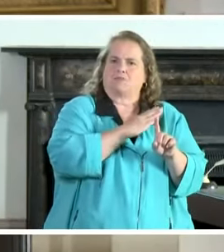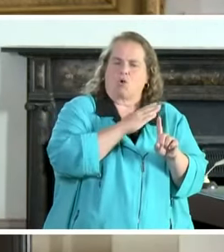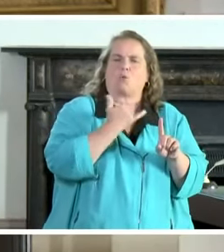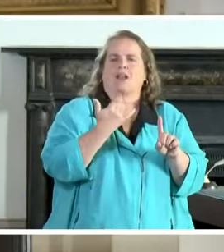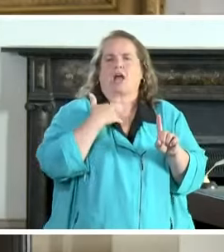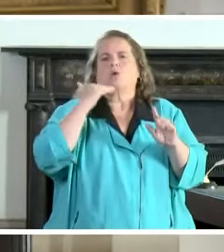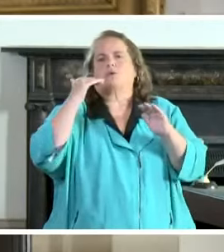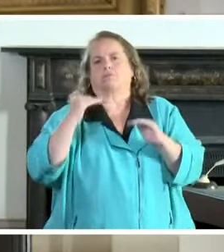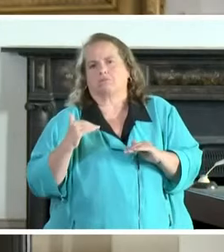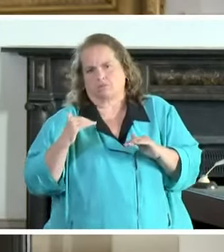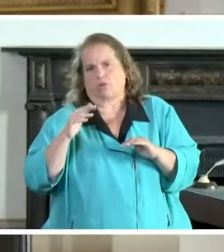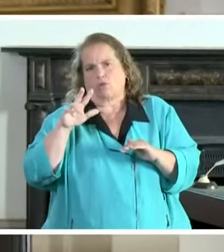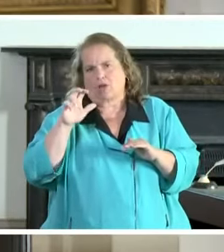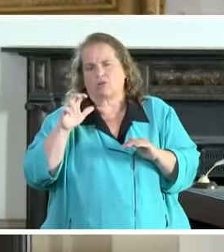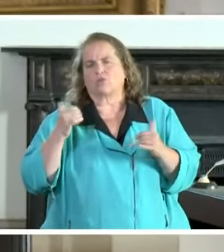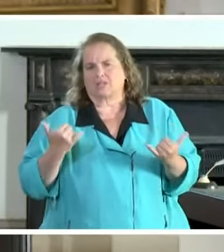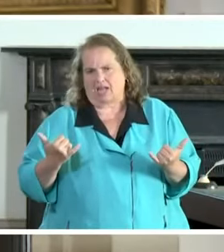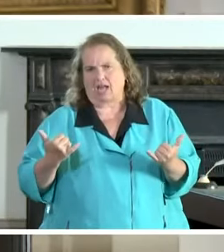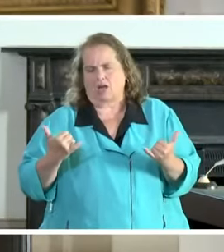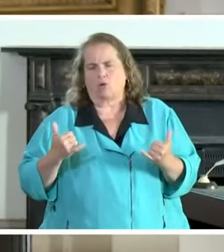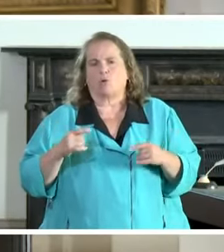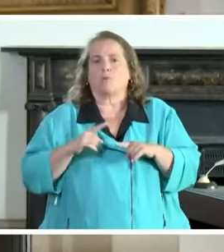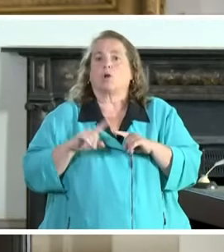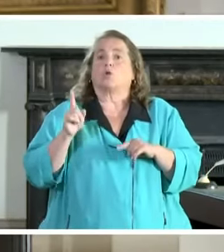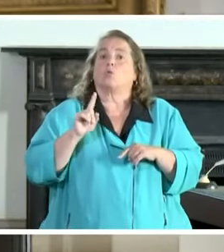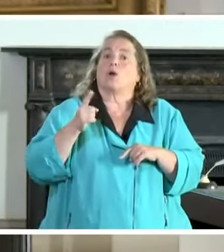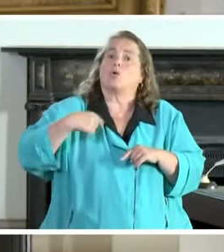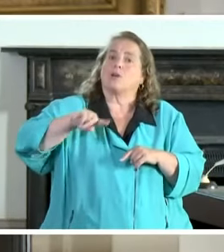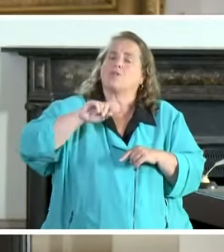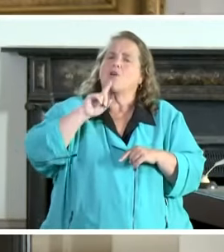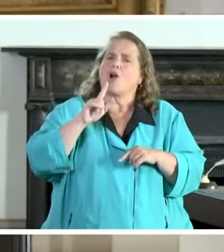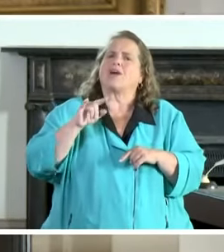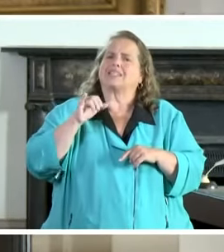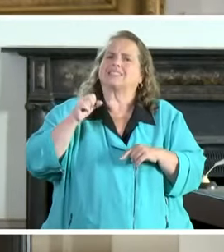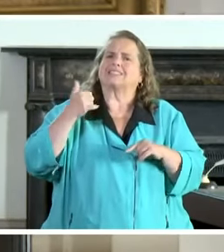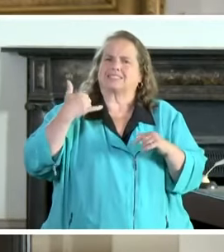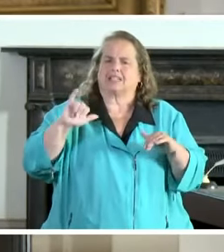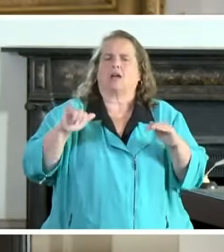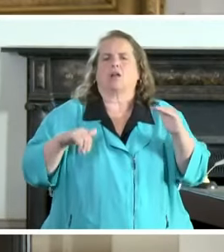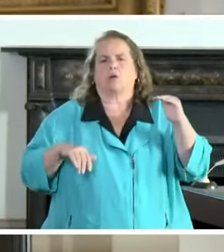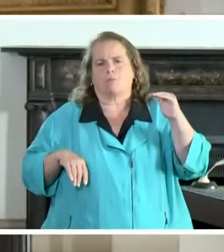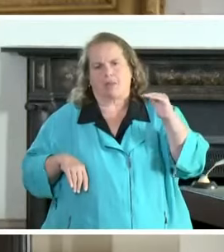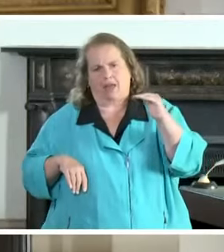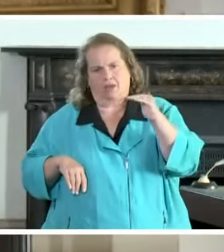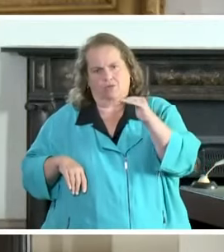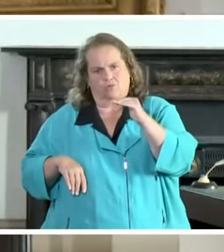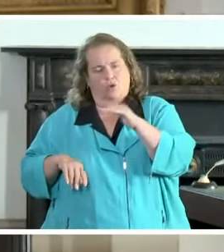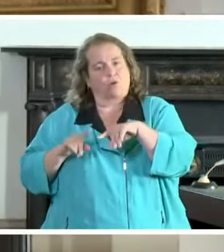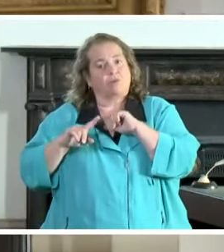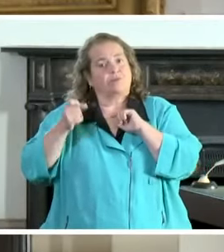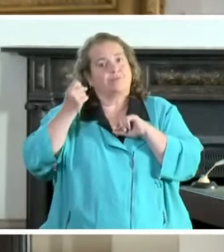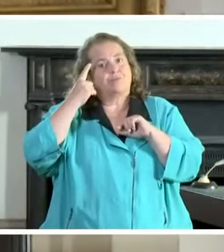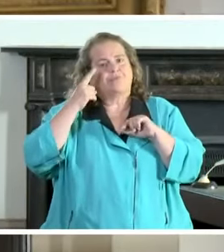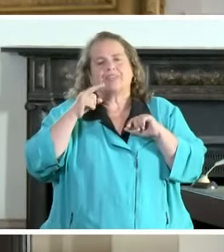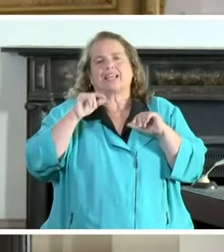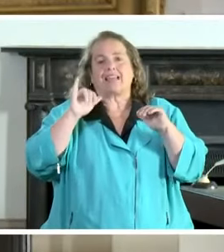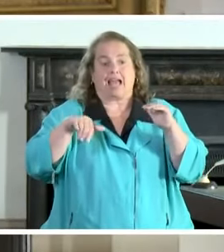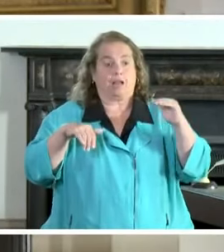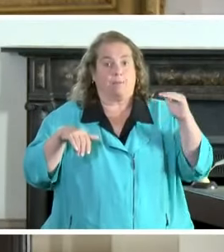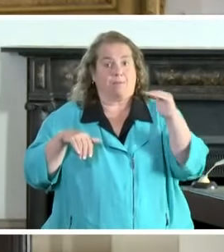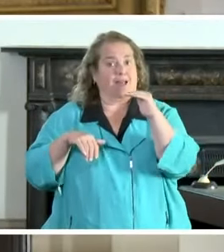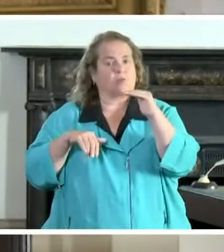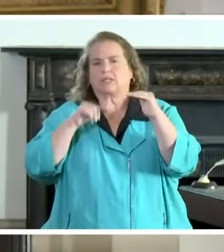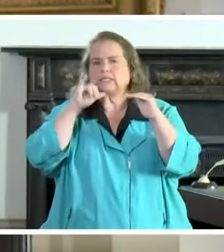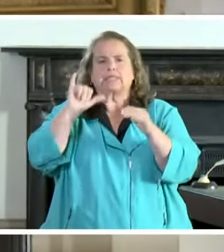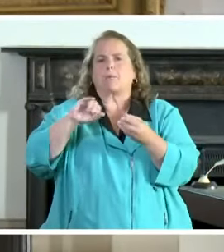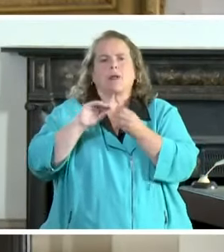below that 300 mark today where we are is is a plateau but a plateau is not the same number every day it